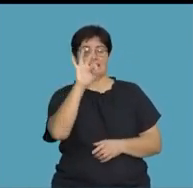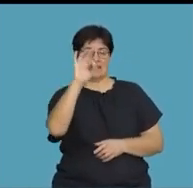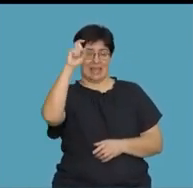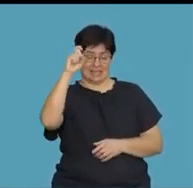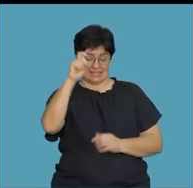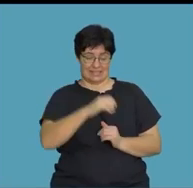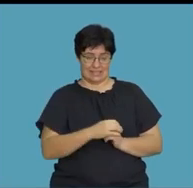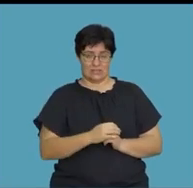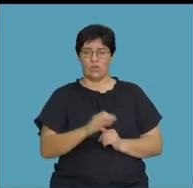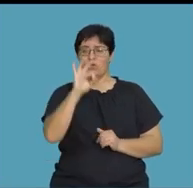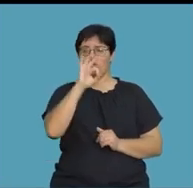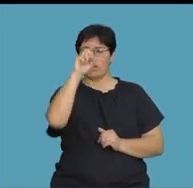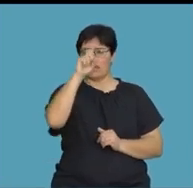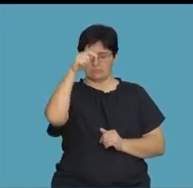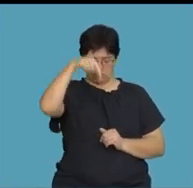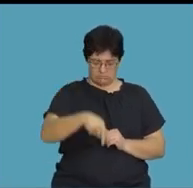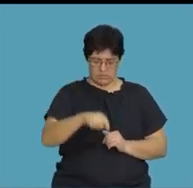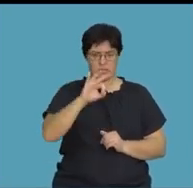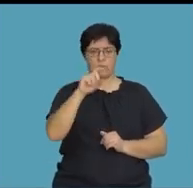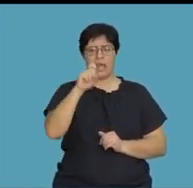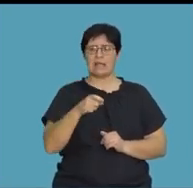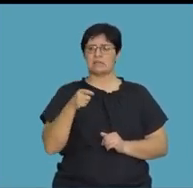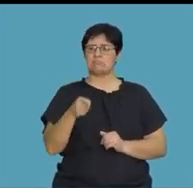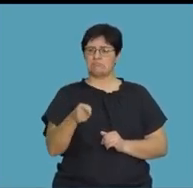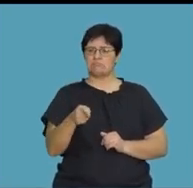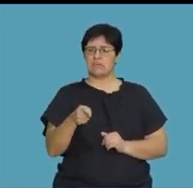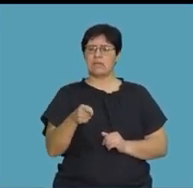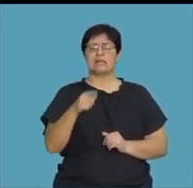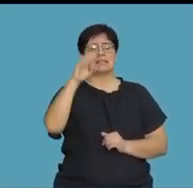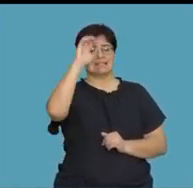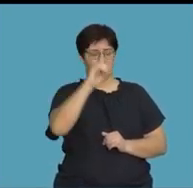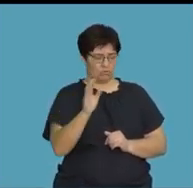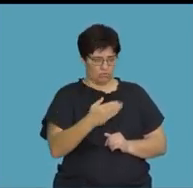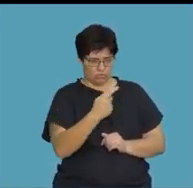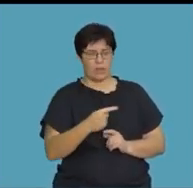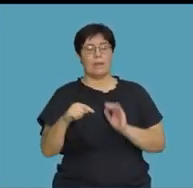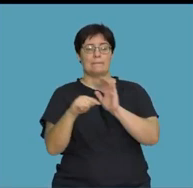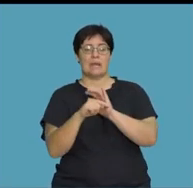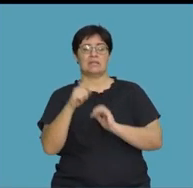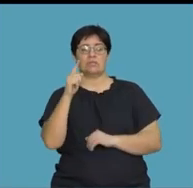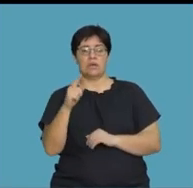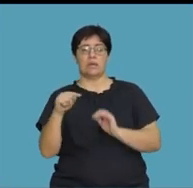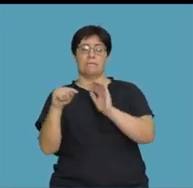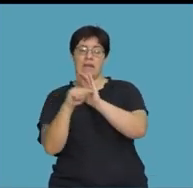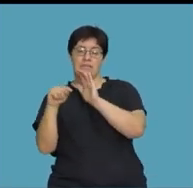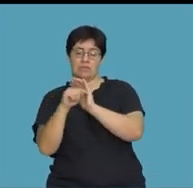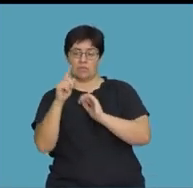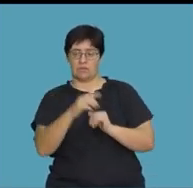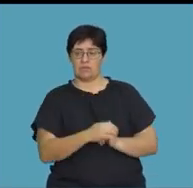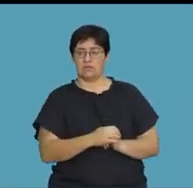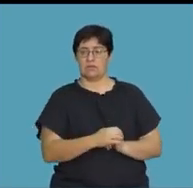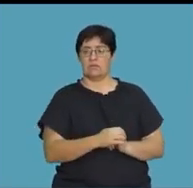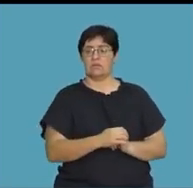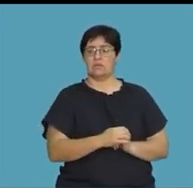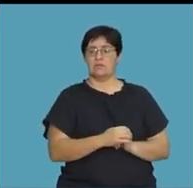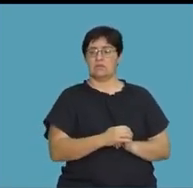And then, that 3x, I subtract the 3x at the bottom there. It's 0. Minus 1 minus minus 1 will